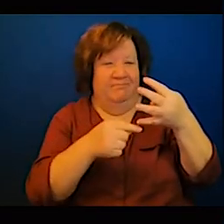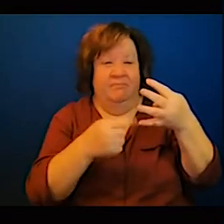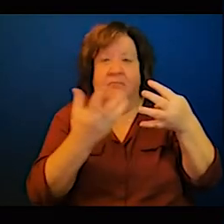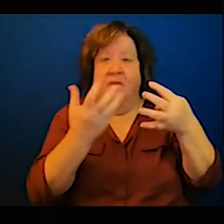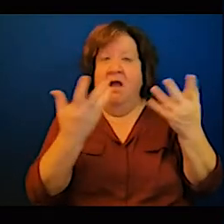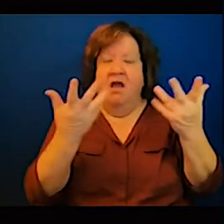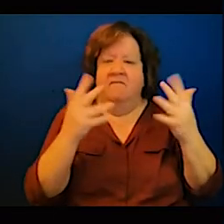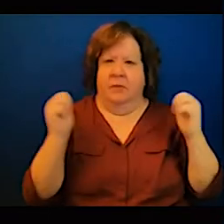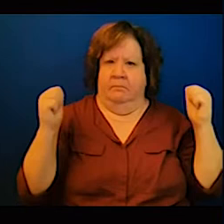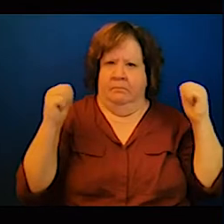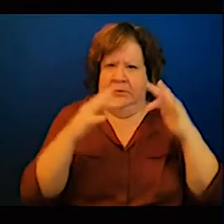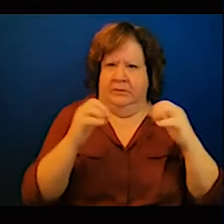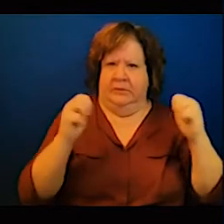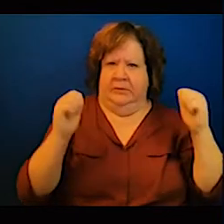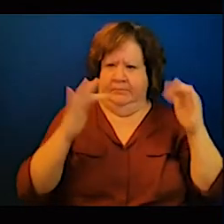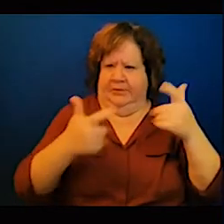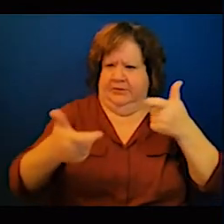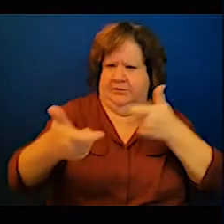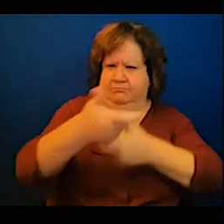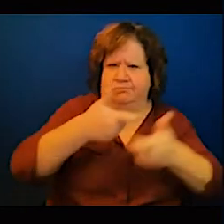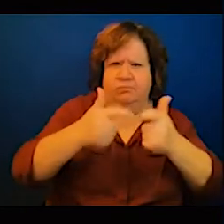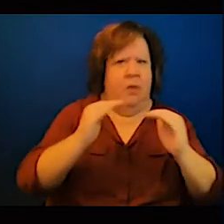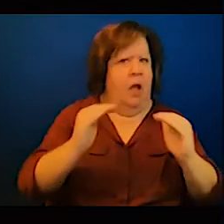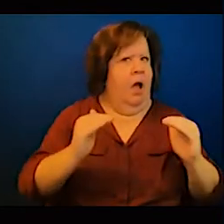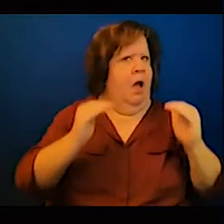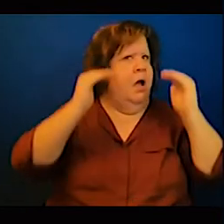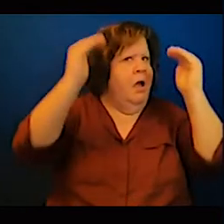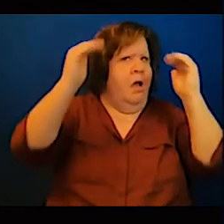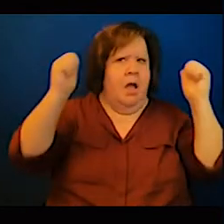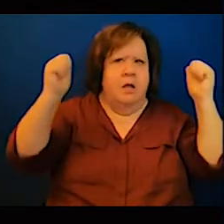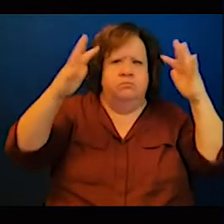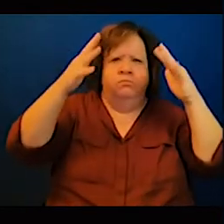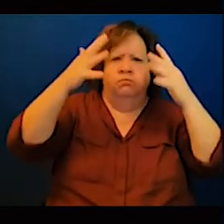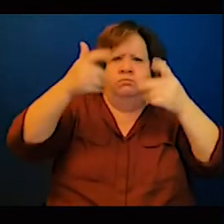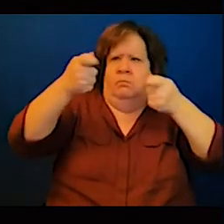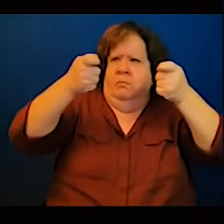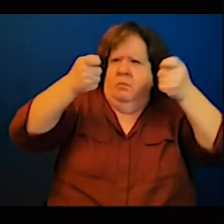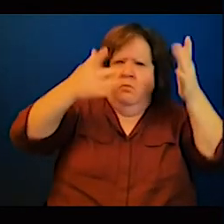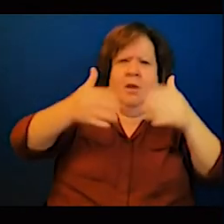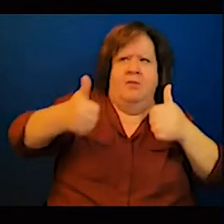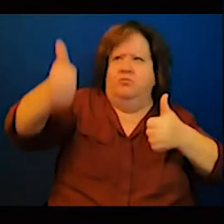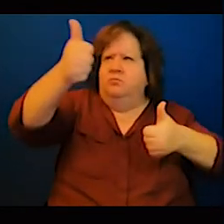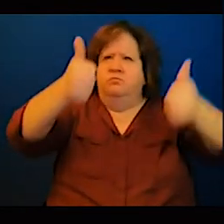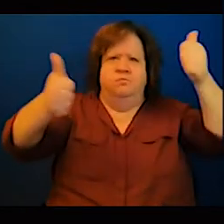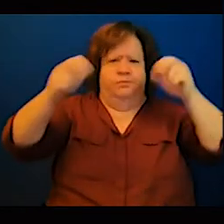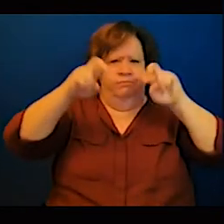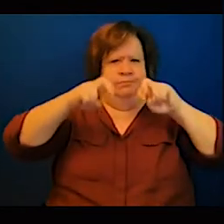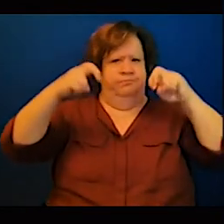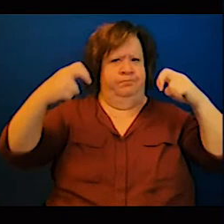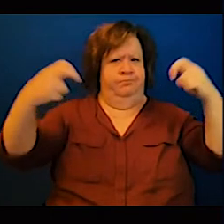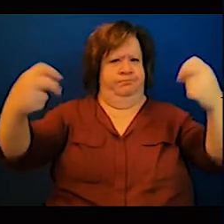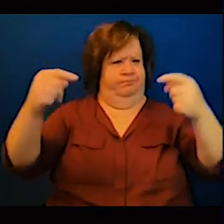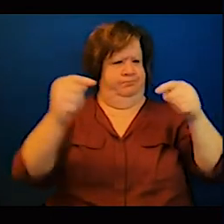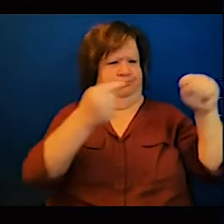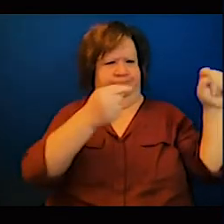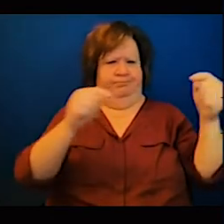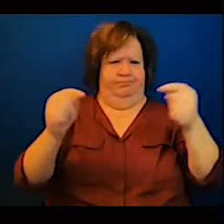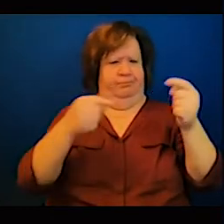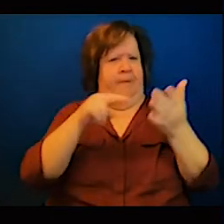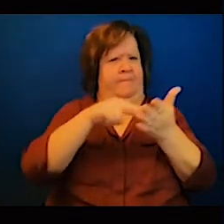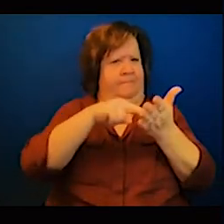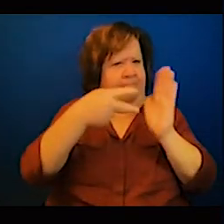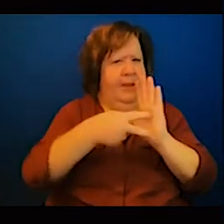plan on what needs to be done and once they get back they go to their routines fundamental conventional agriculture and water and health and